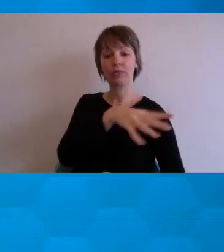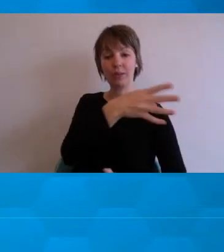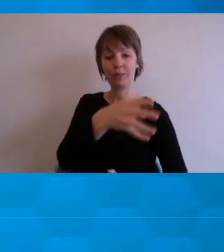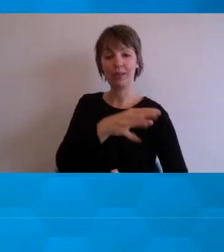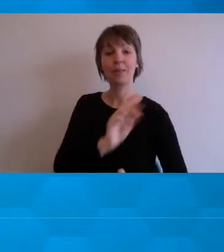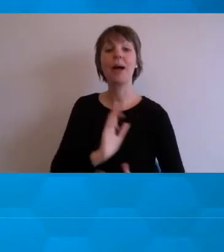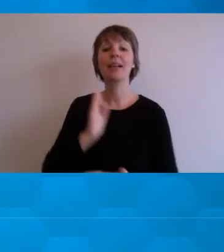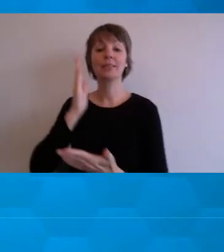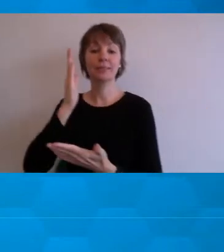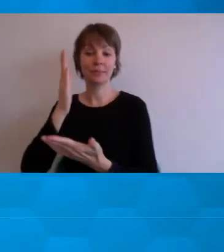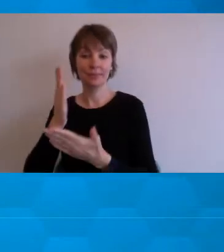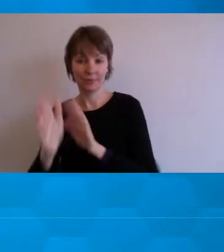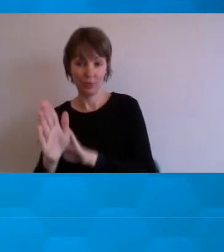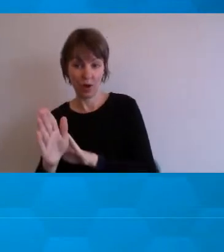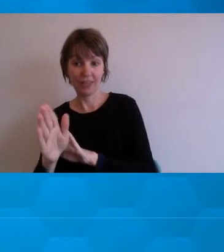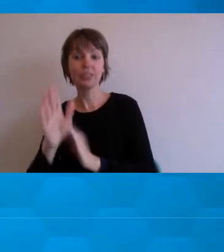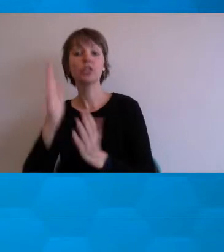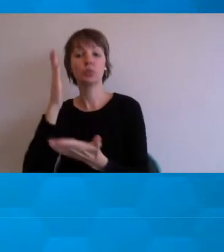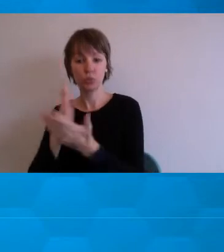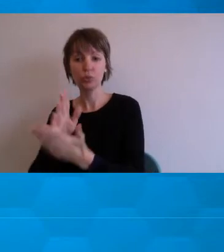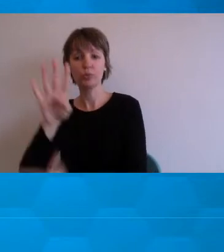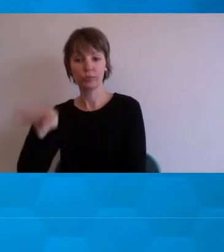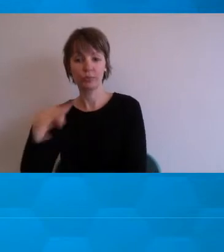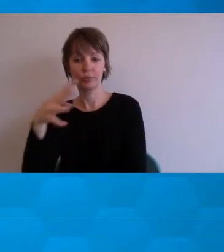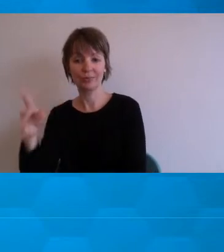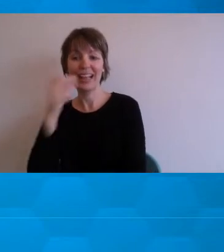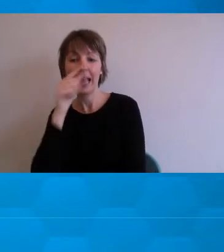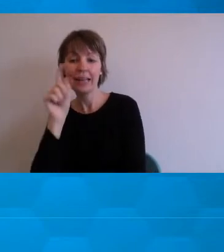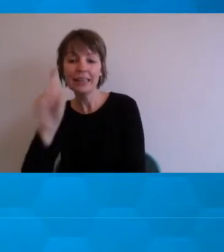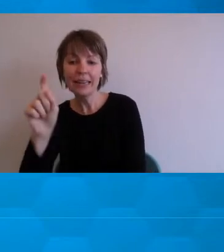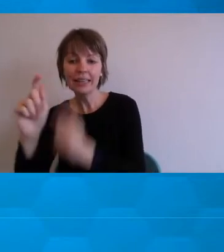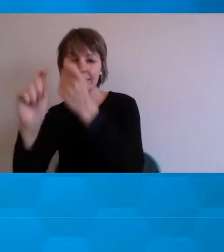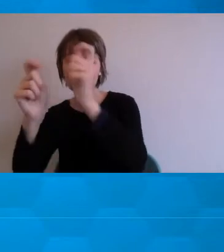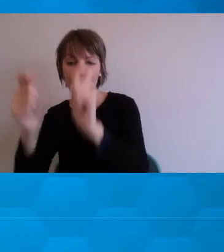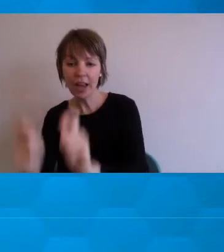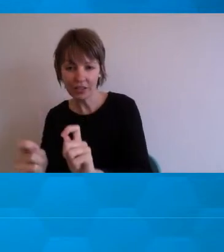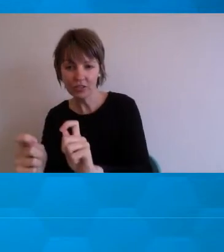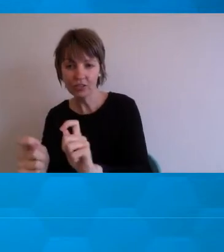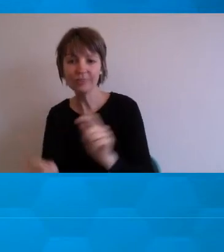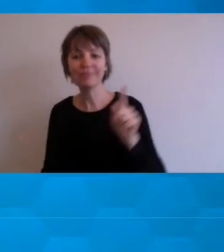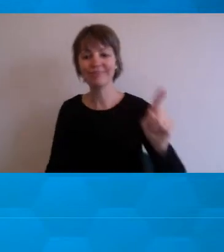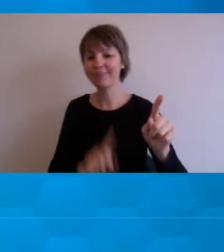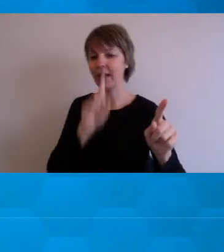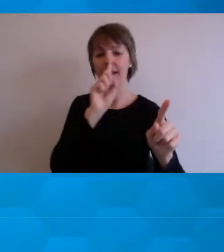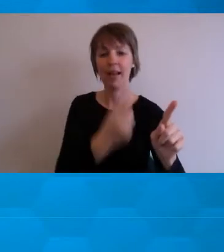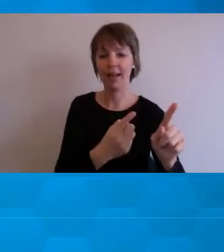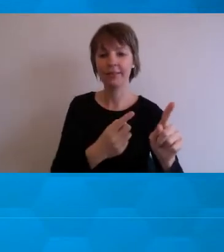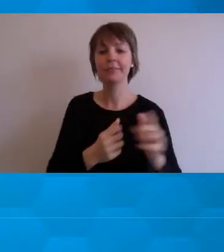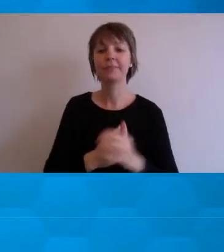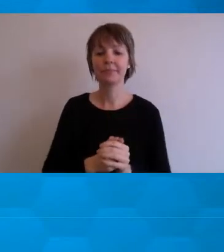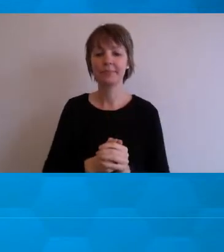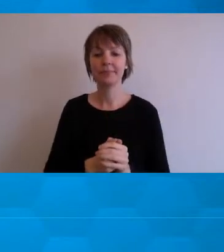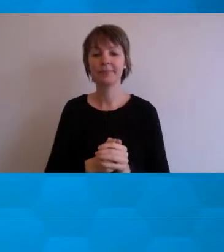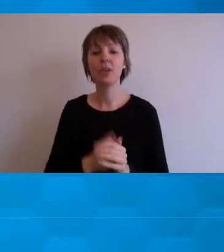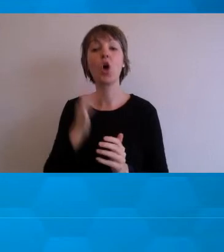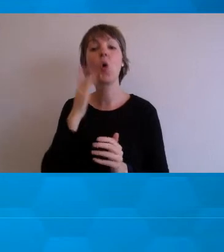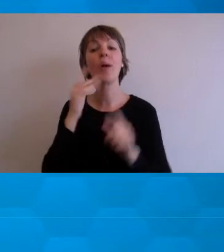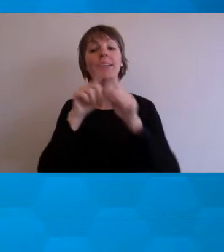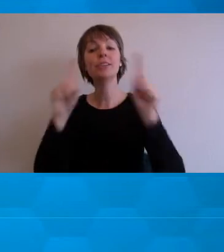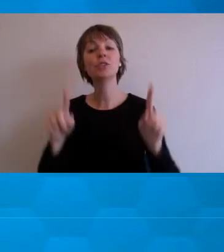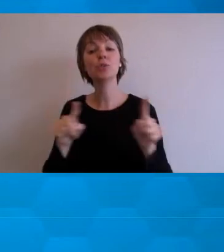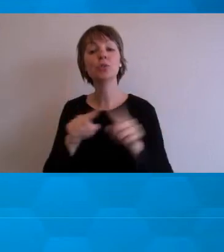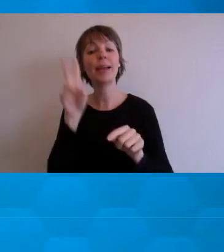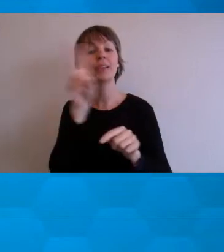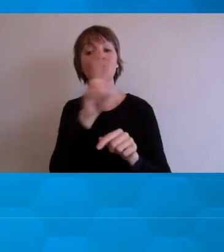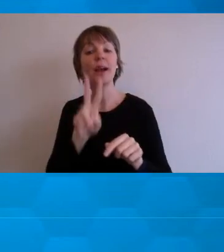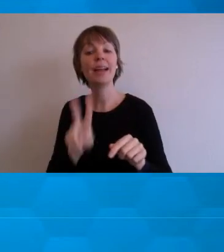into table two and change the data. If a screen reader finds an image of a table, it will search for an